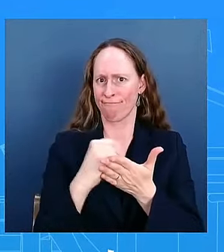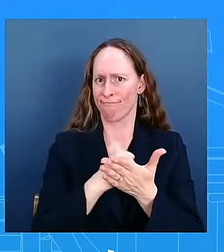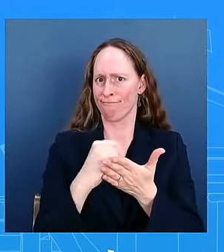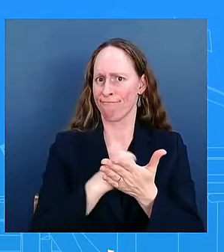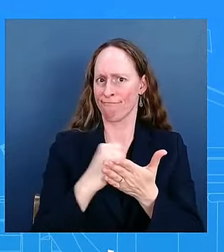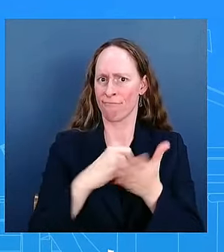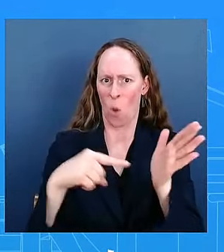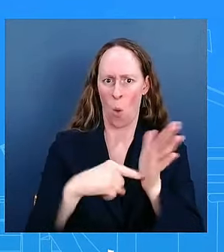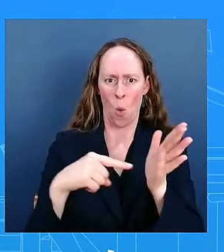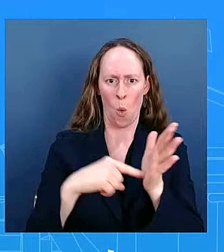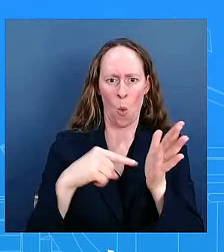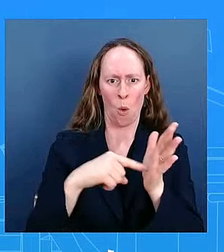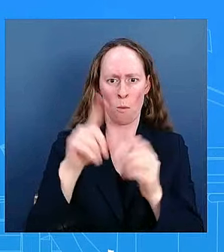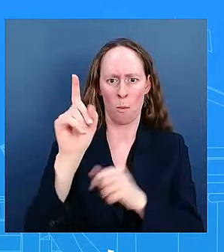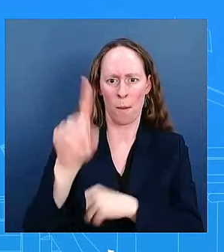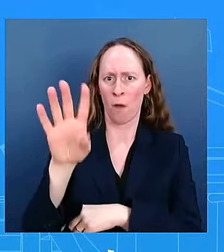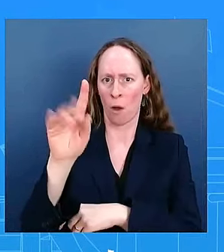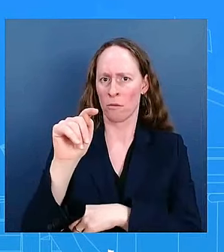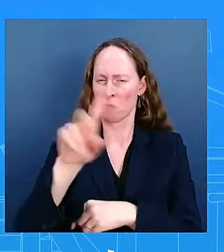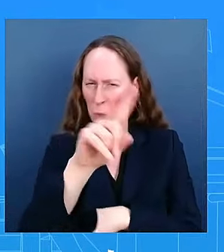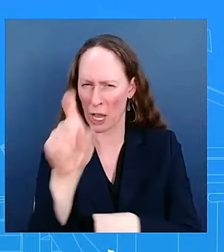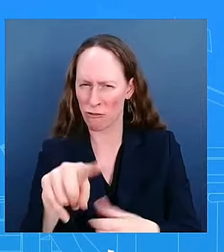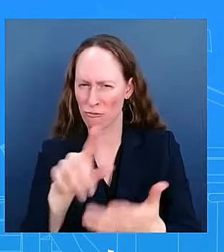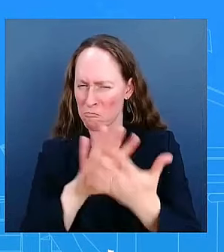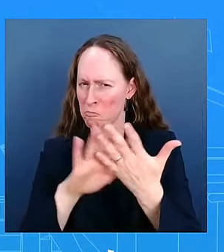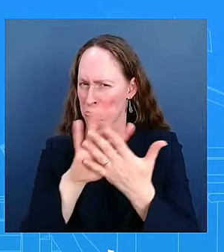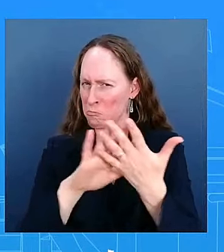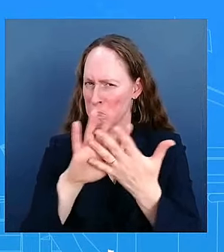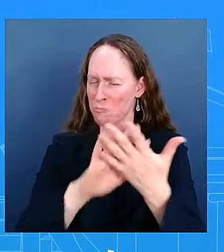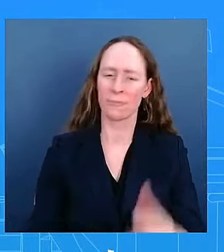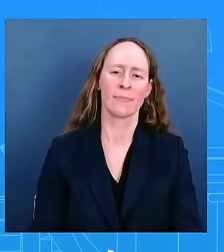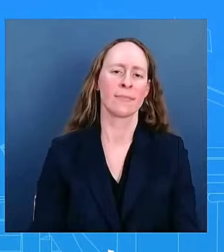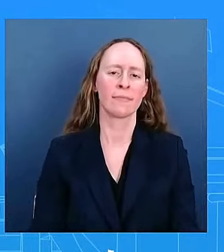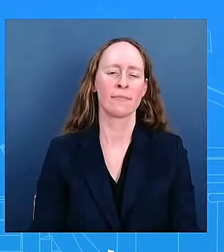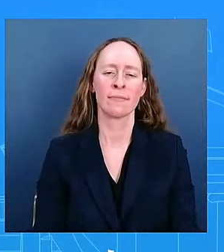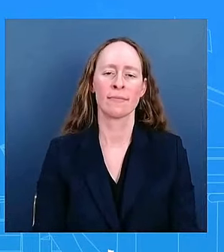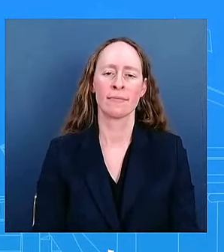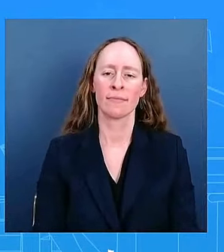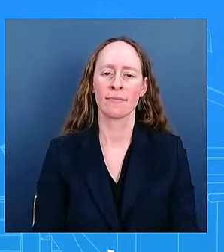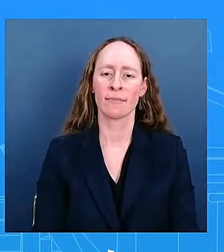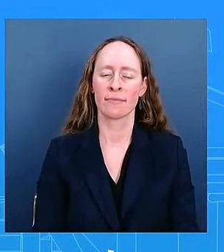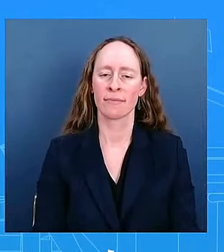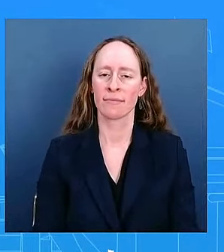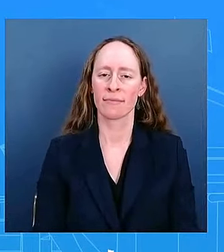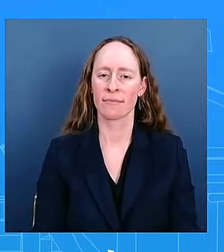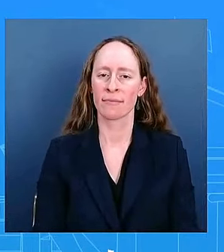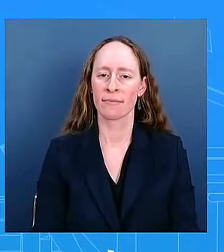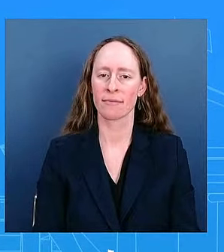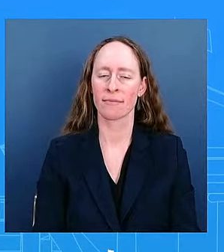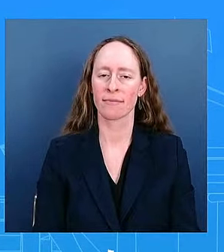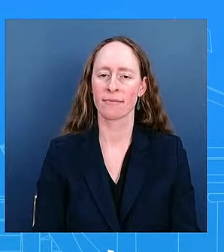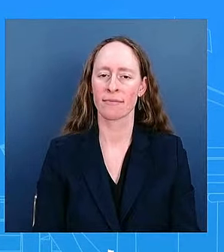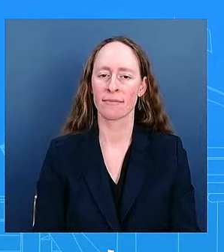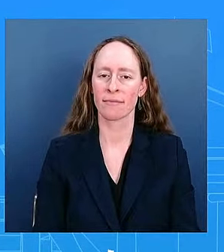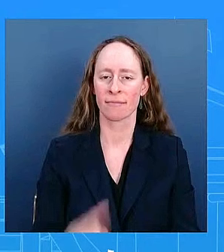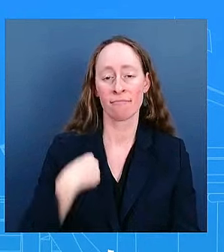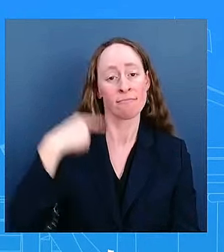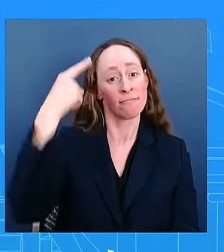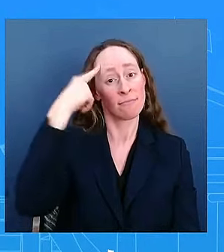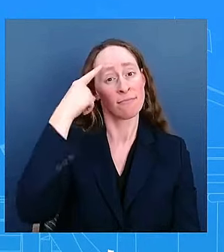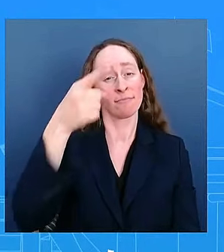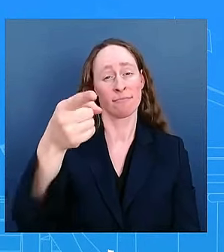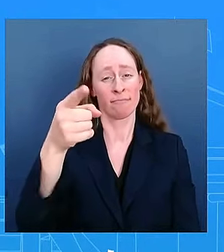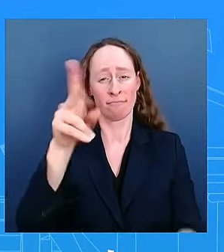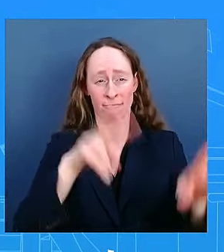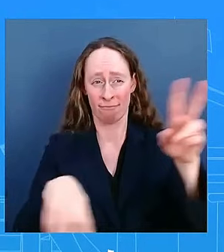conversation before but let's have it again um i think you make uh an analytic mistake with respect uh when uh when you start